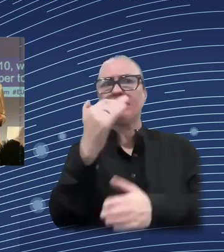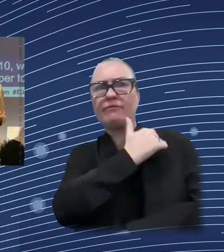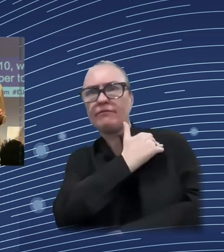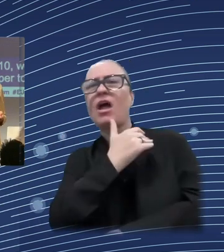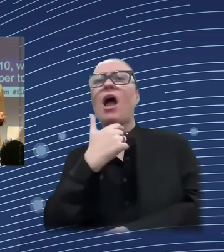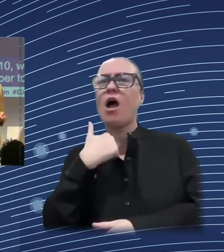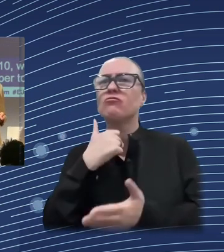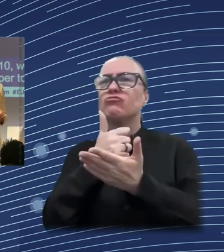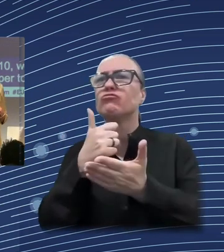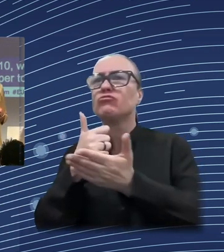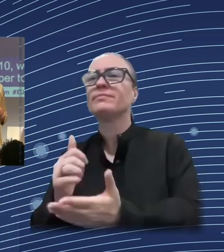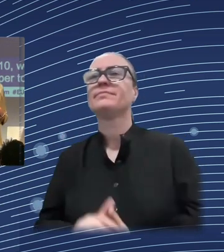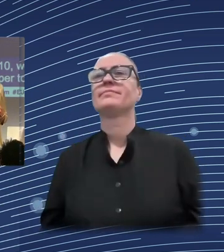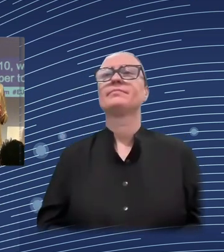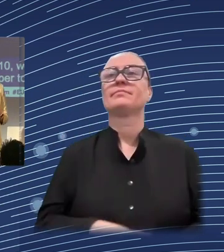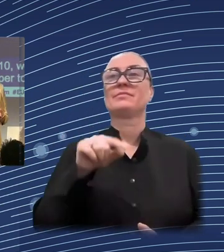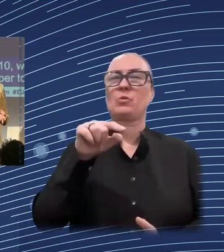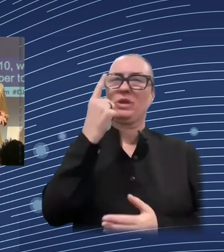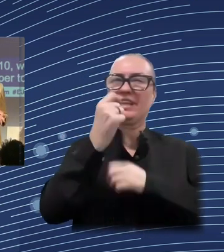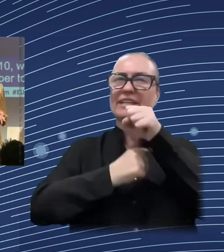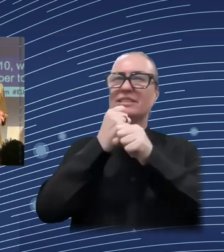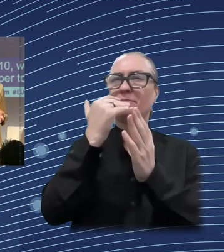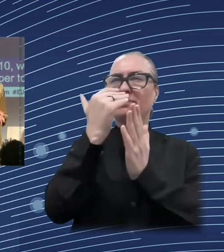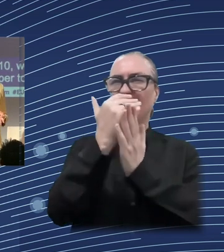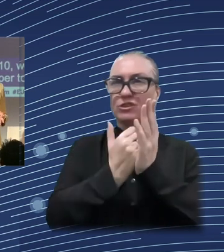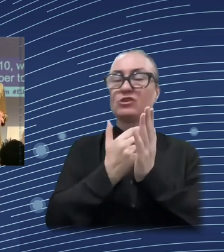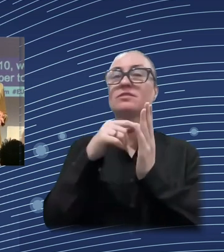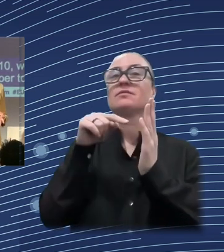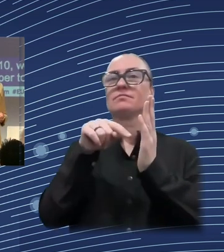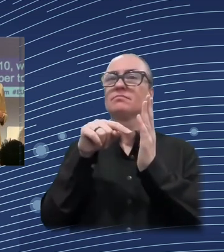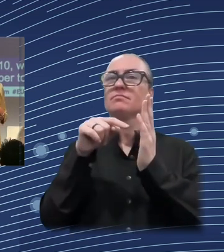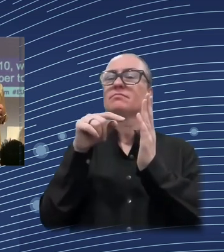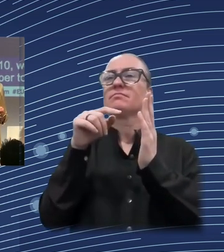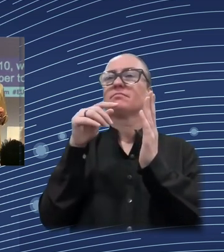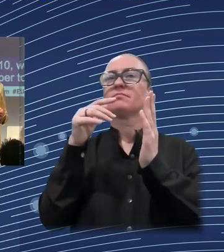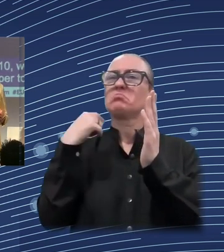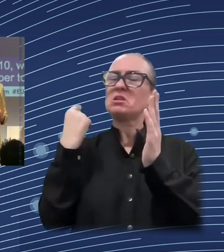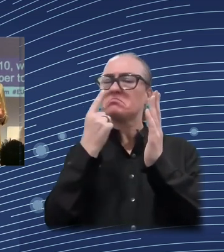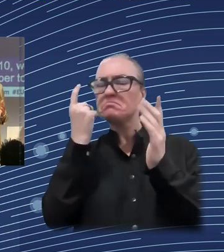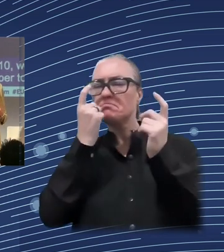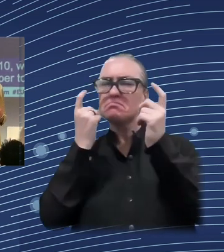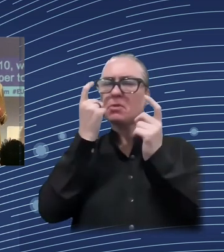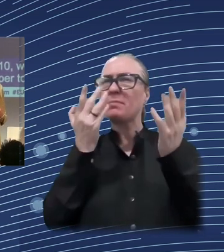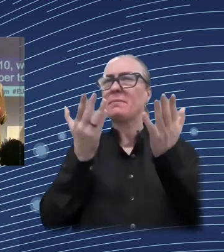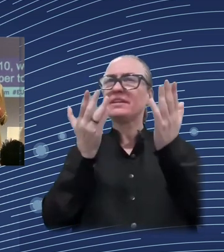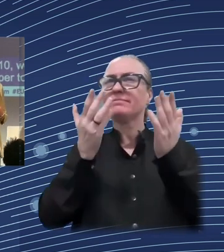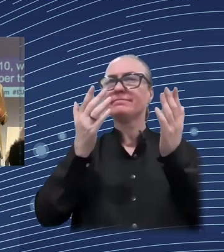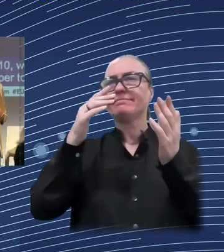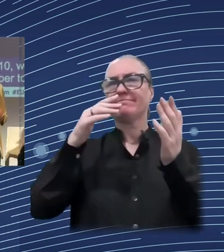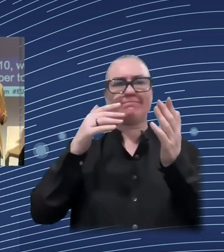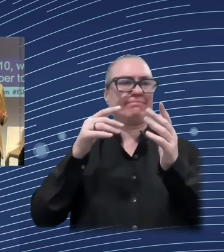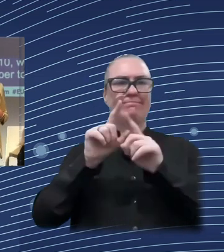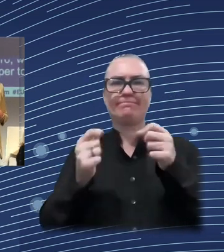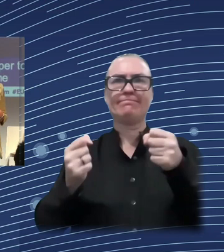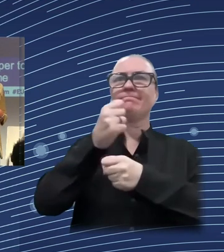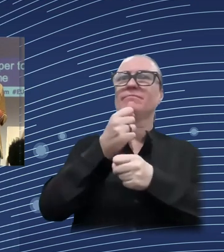income households the most. And because carbon tax tends to be a regressive policy, there were also concerns that those households are the